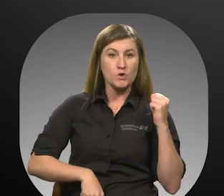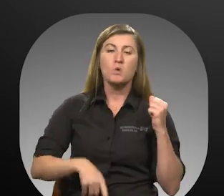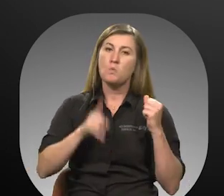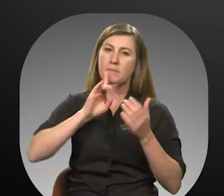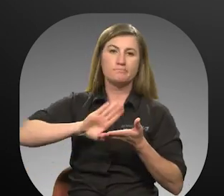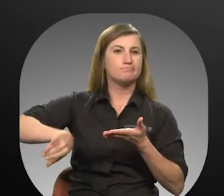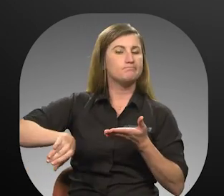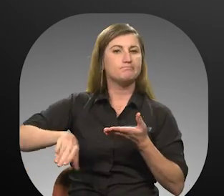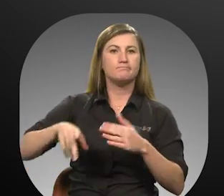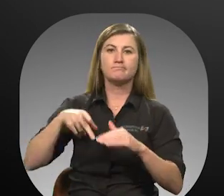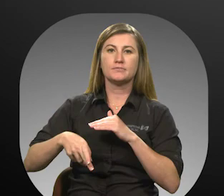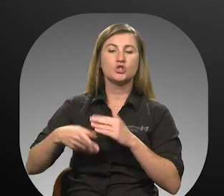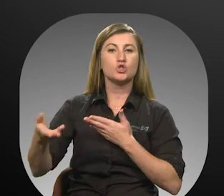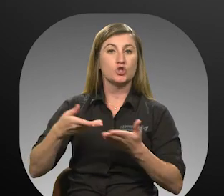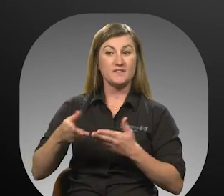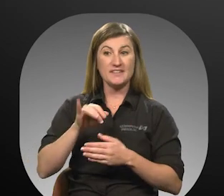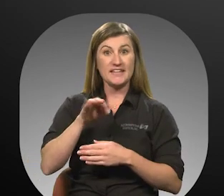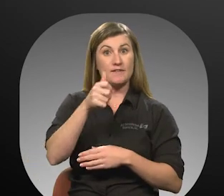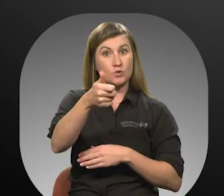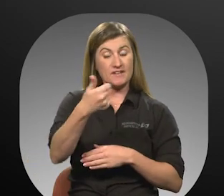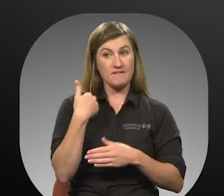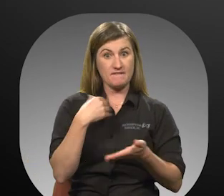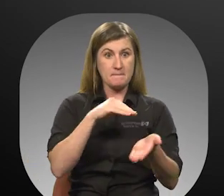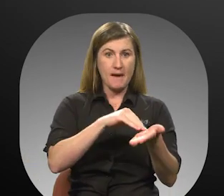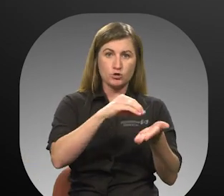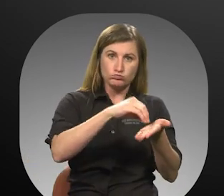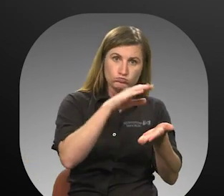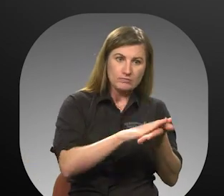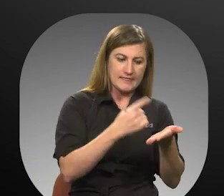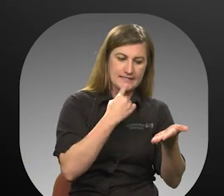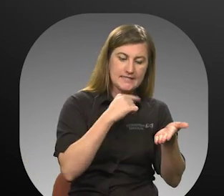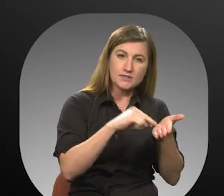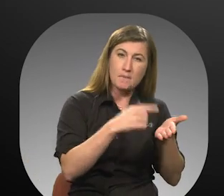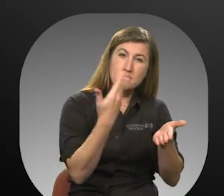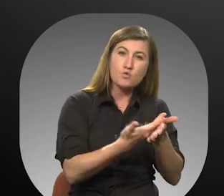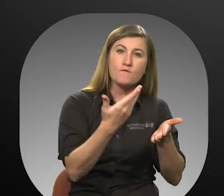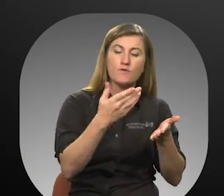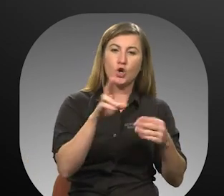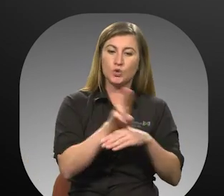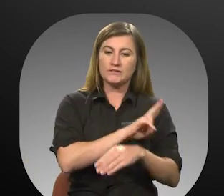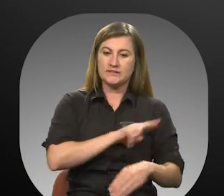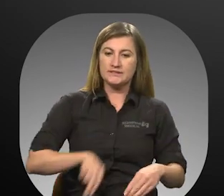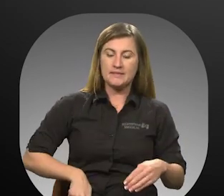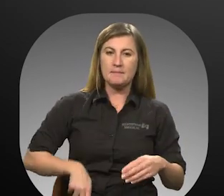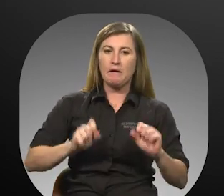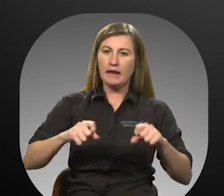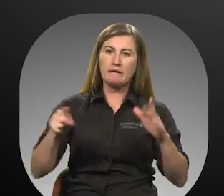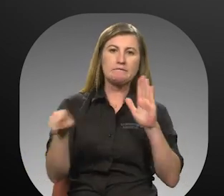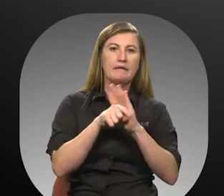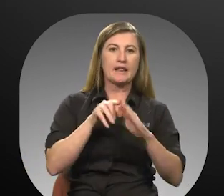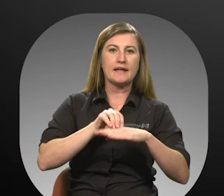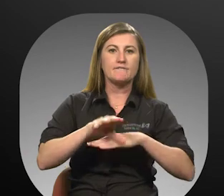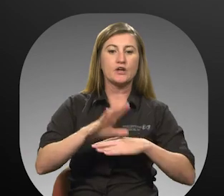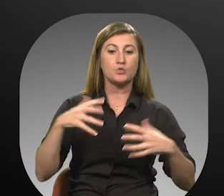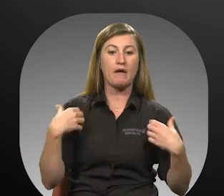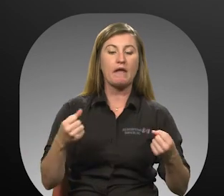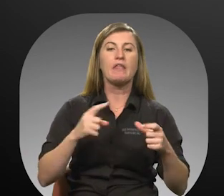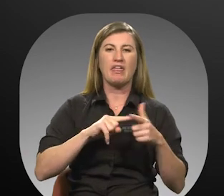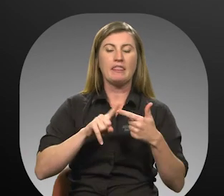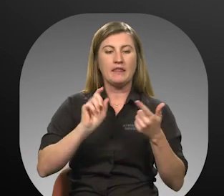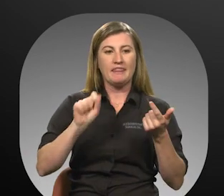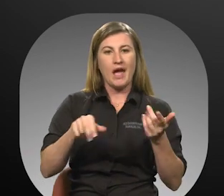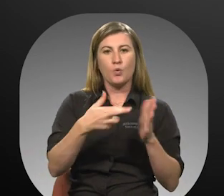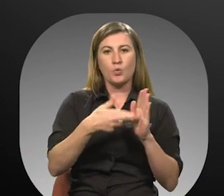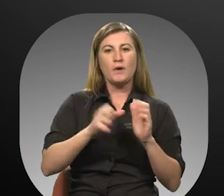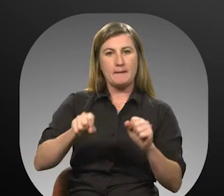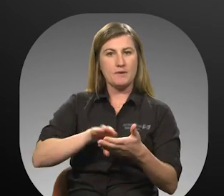denied service 7. If you have medical documentation stating that the use of a seatbelt may be detrimental to your health, the seatbelt regulation